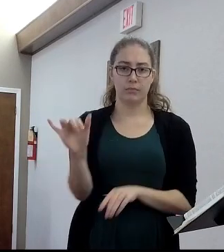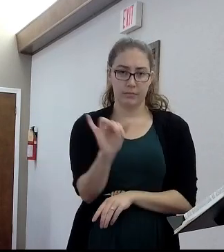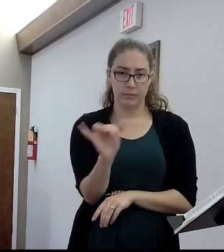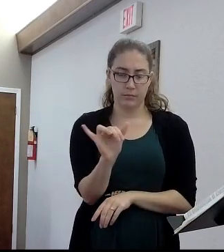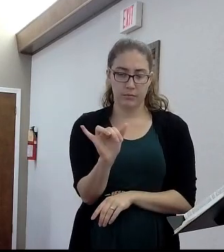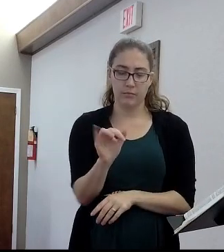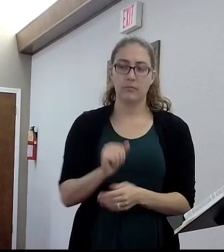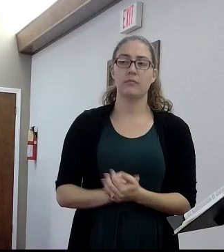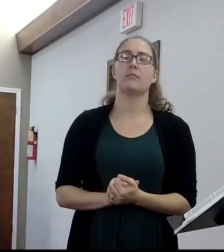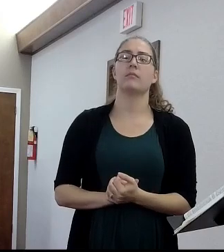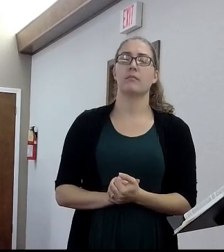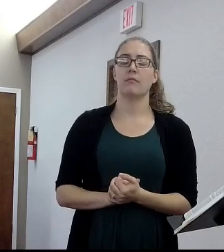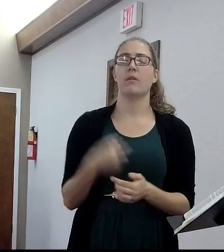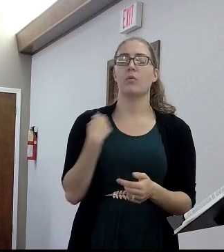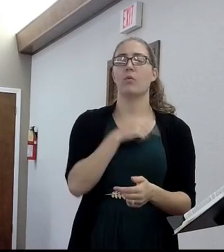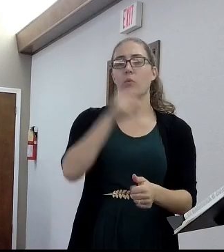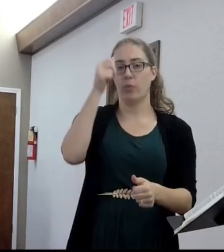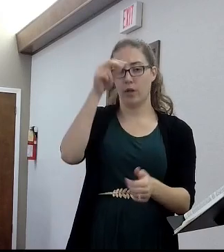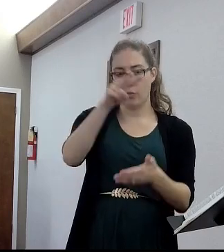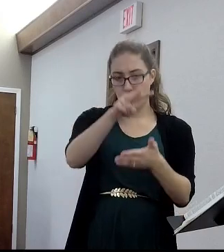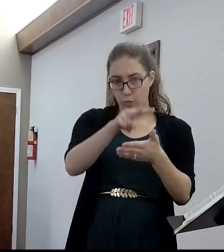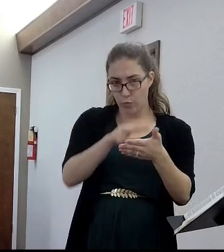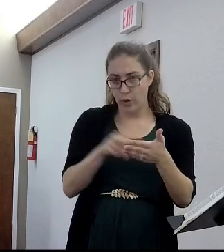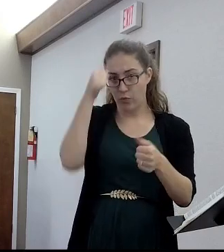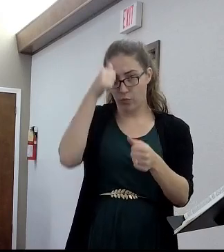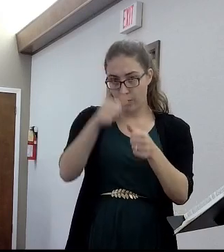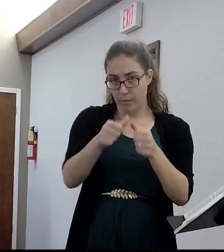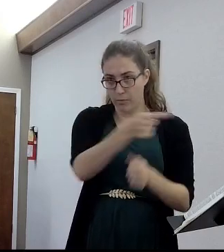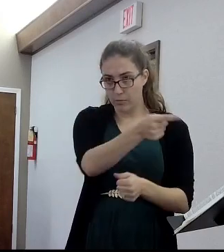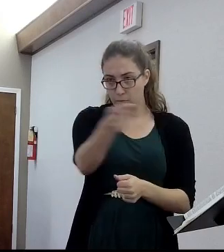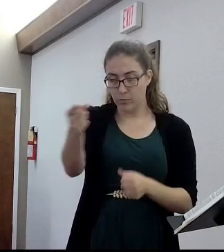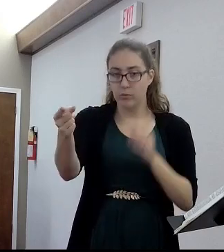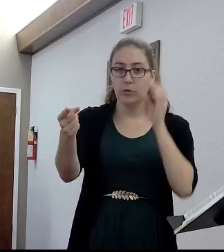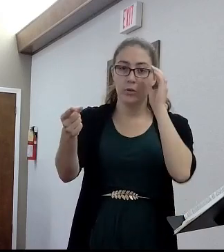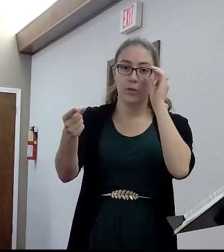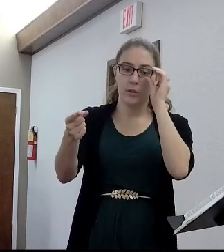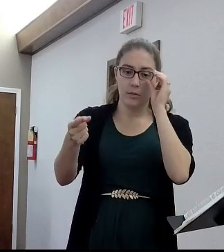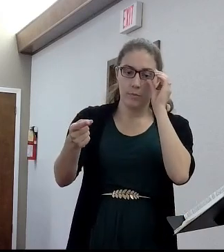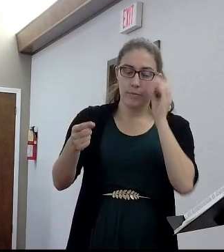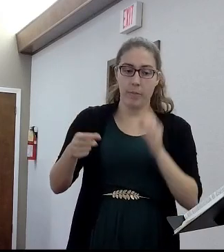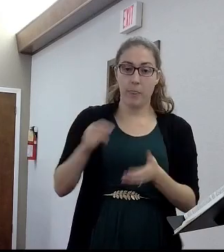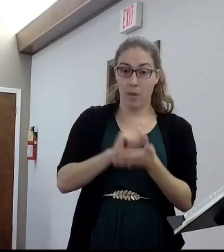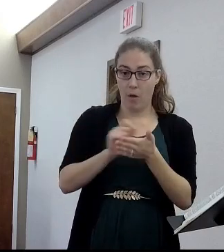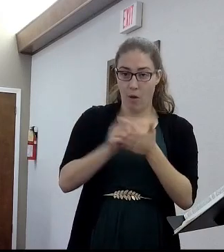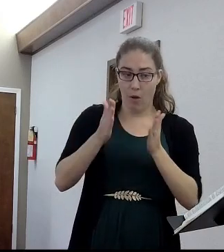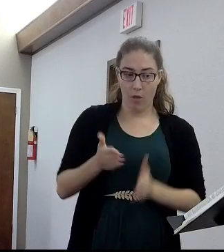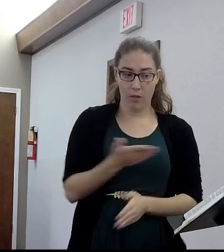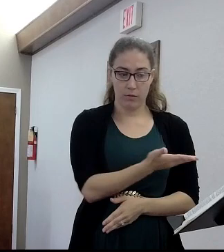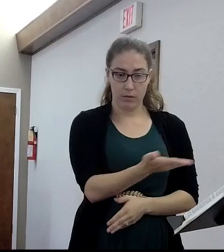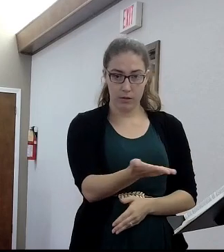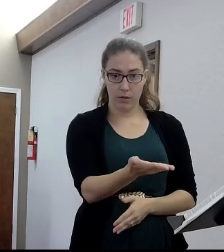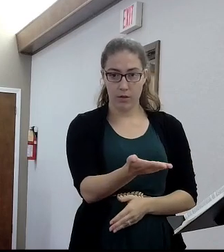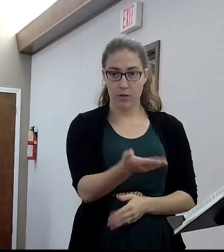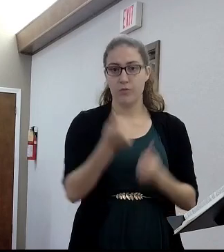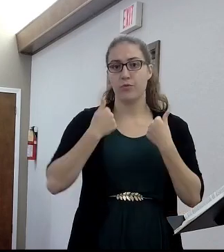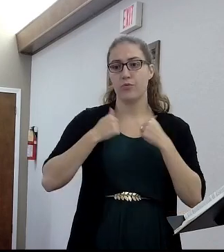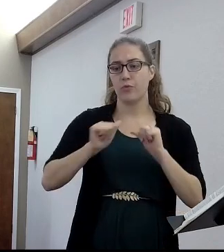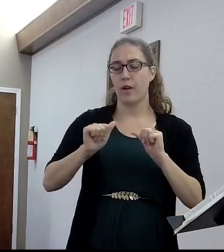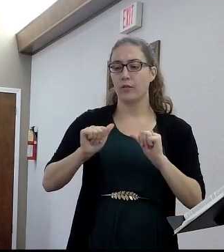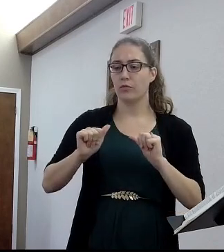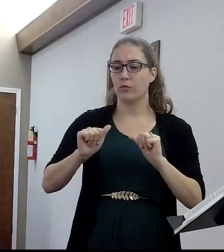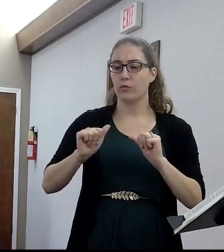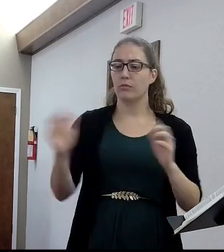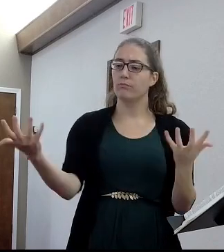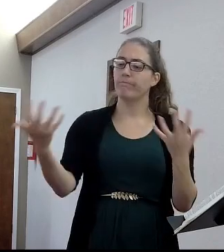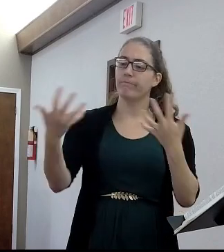So, when we read this, remember that. He's writing to Jewish people, reconciling their, I don't even want to say their old faith.